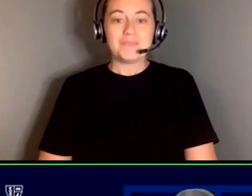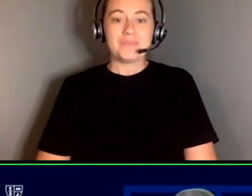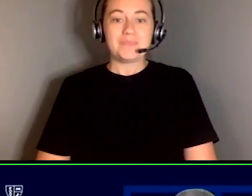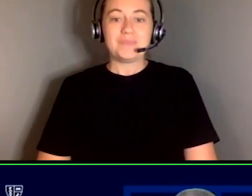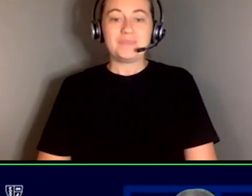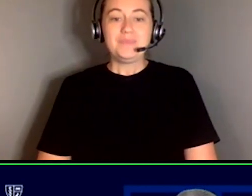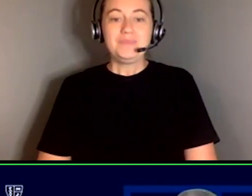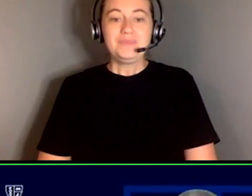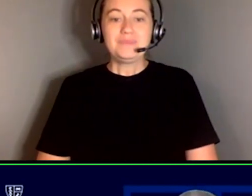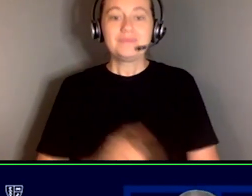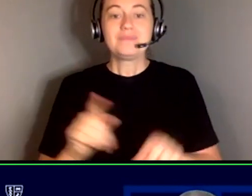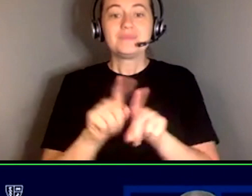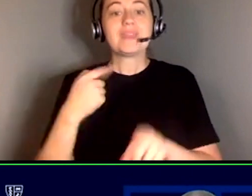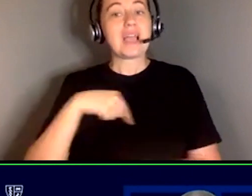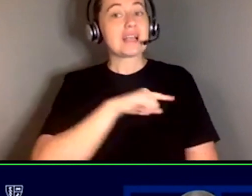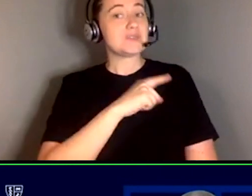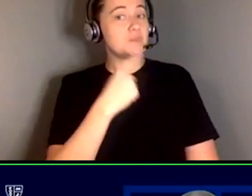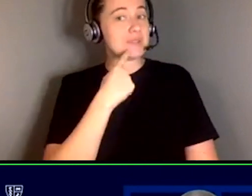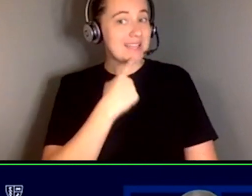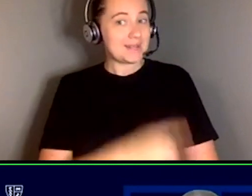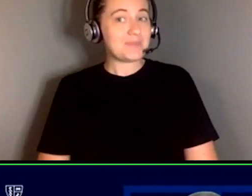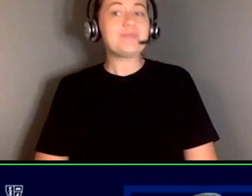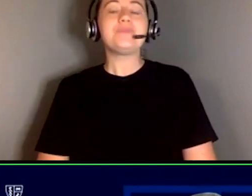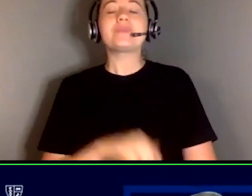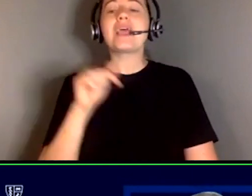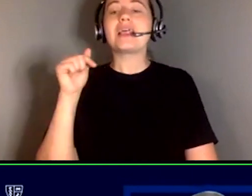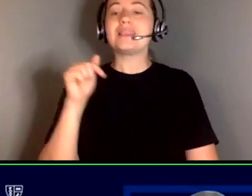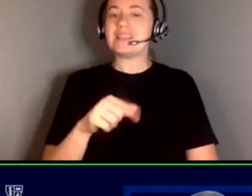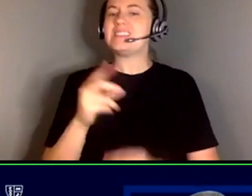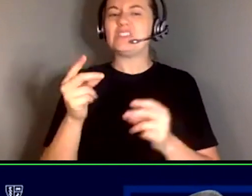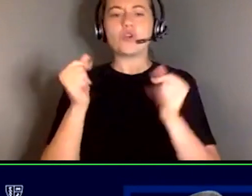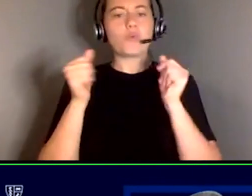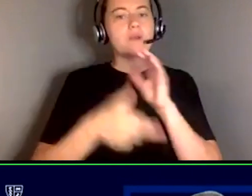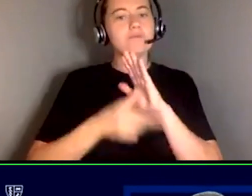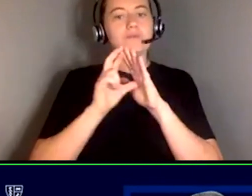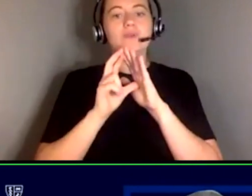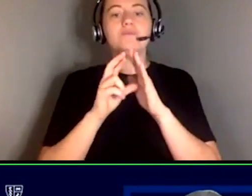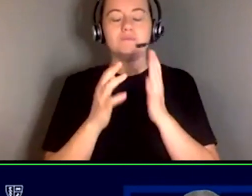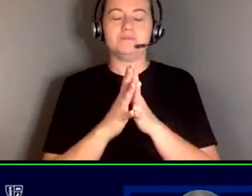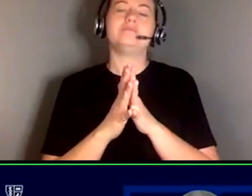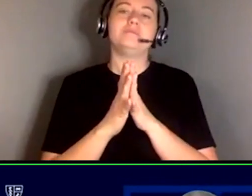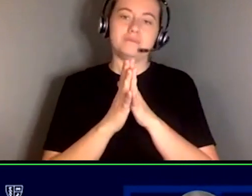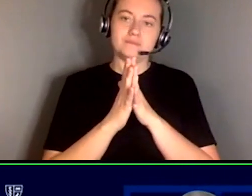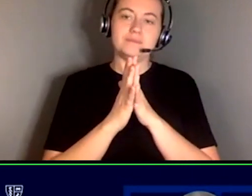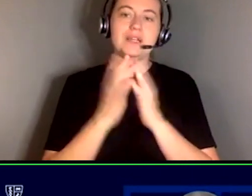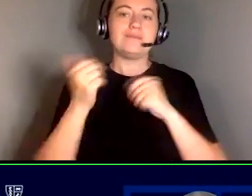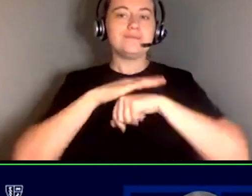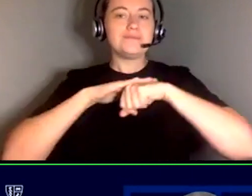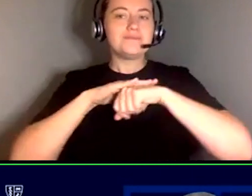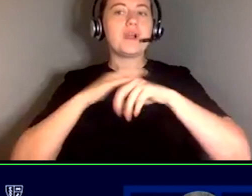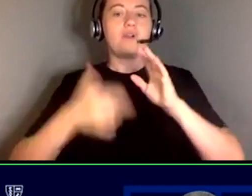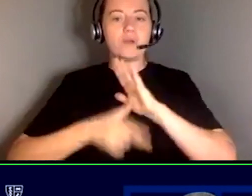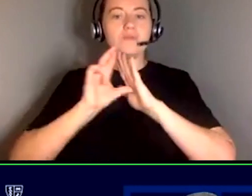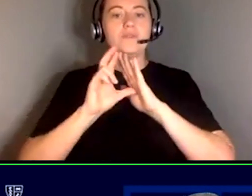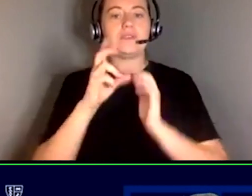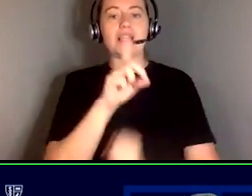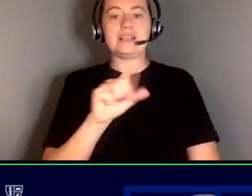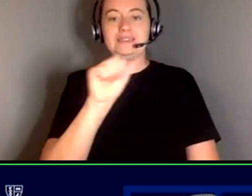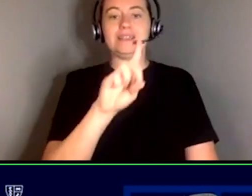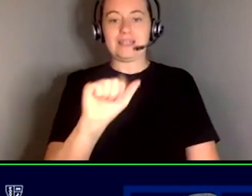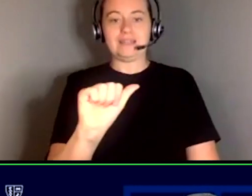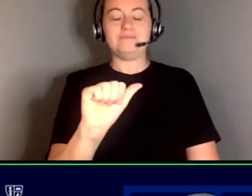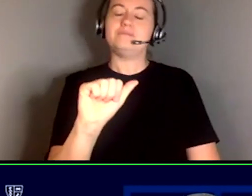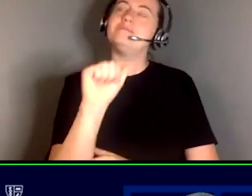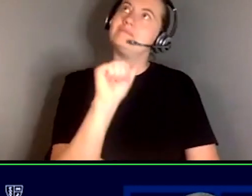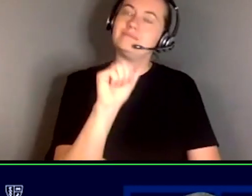As we said, this is a quick overview. This is a very simplistic overview of the Americans with Disabilities Act,